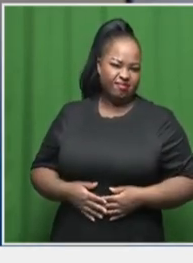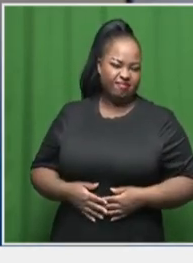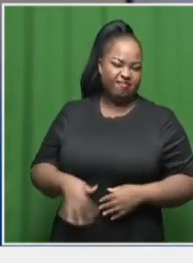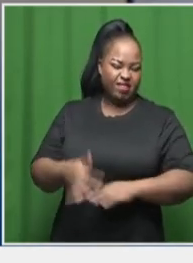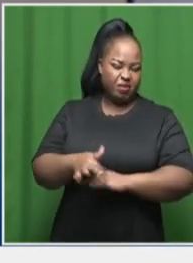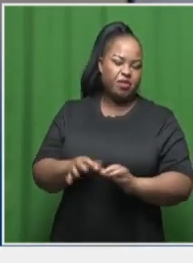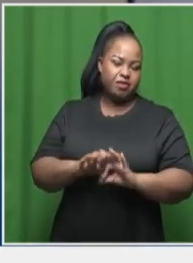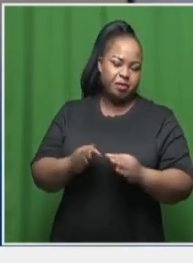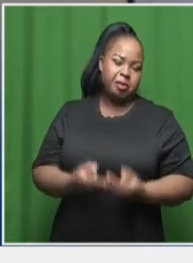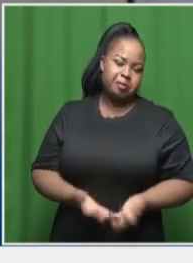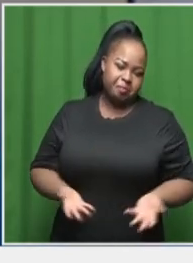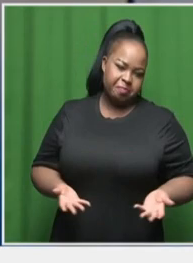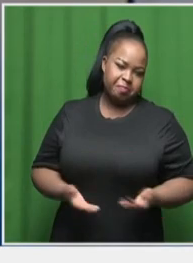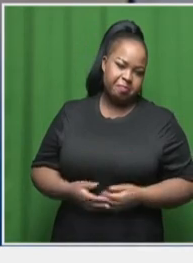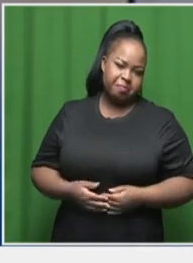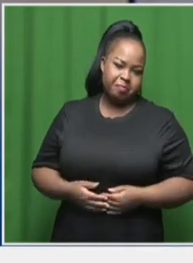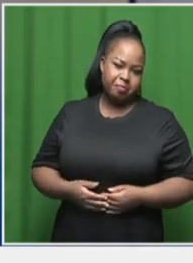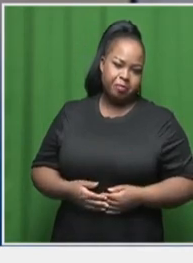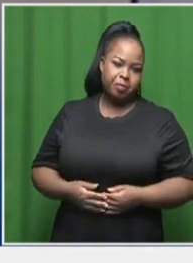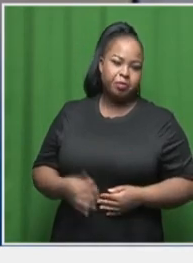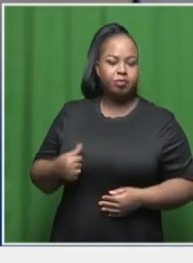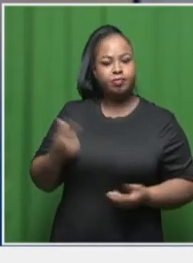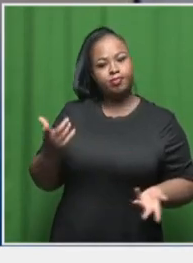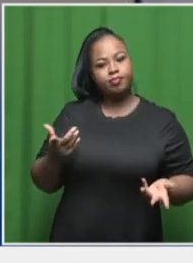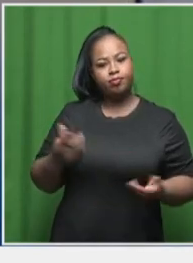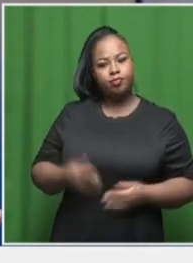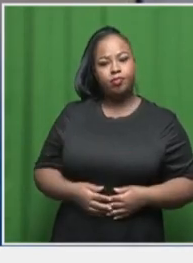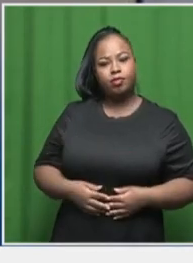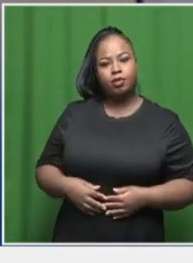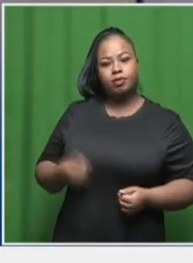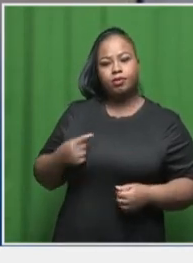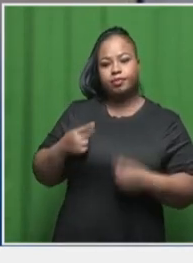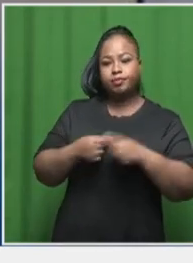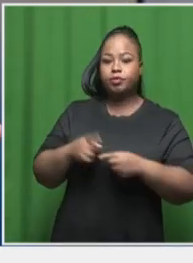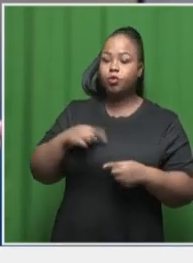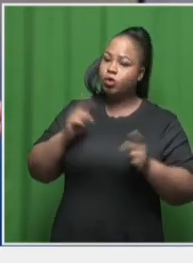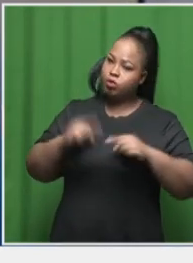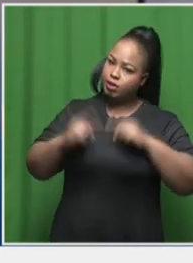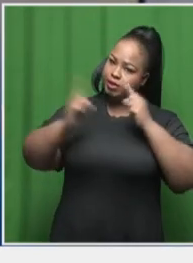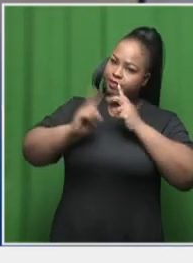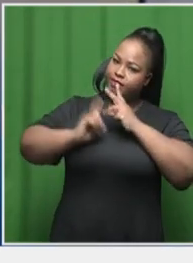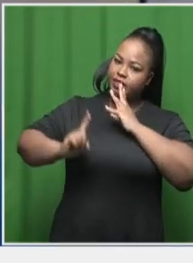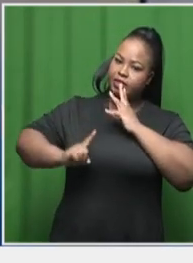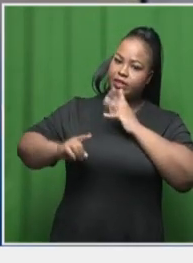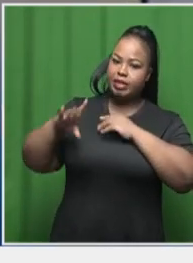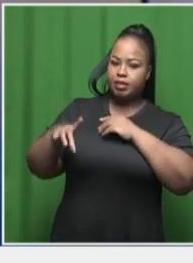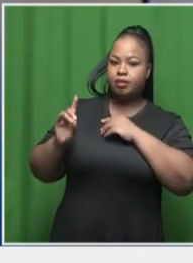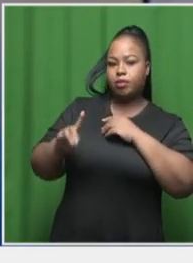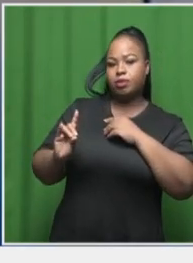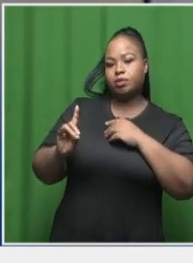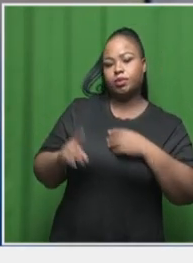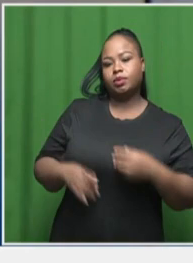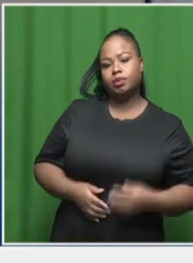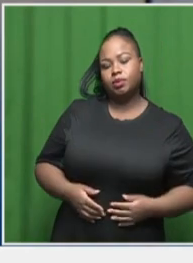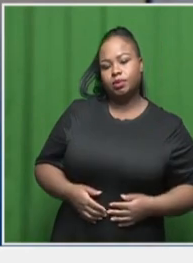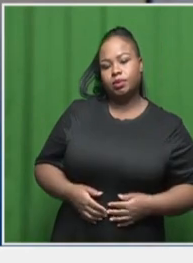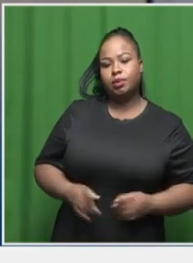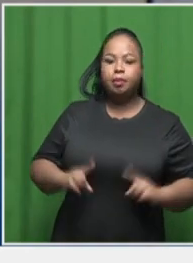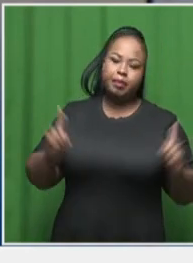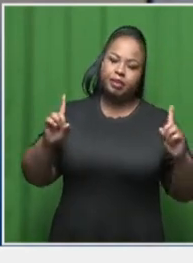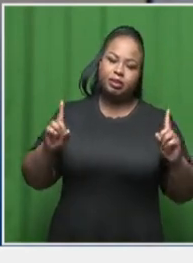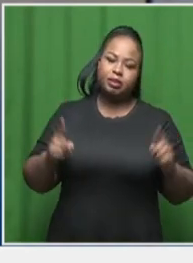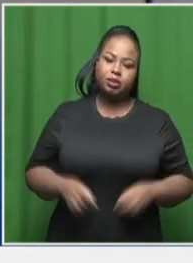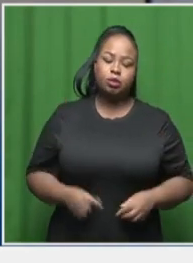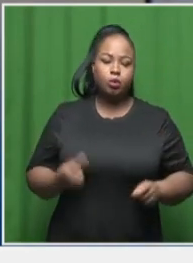outside of your family. So that's what it is. It's, it's basically like we're different animals, you know, but we